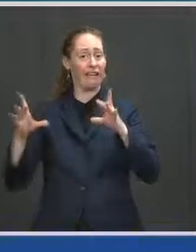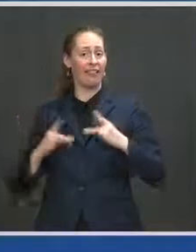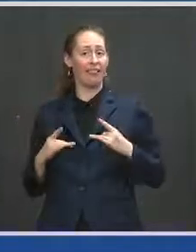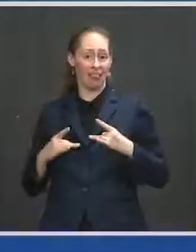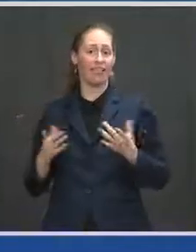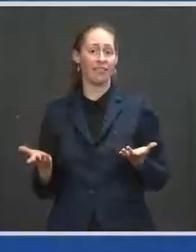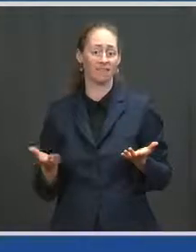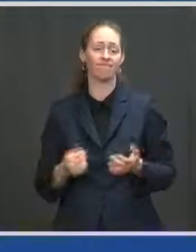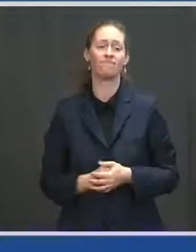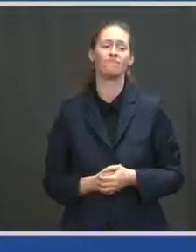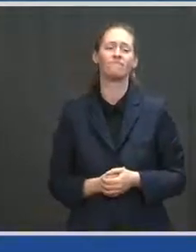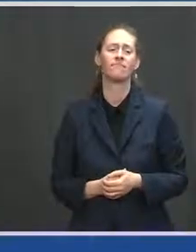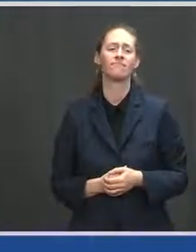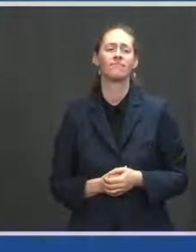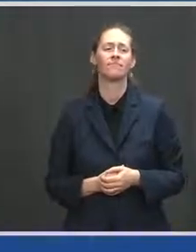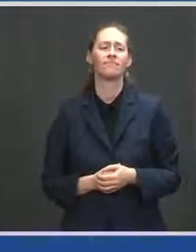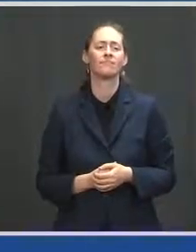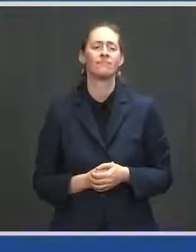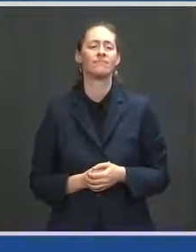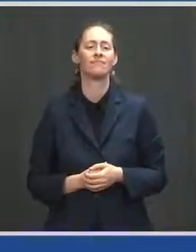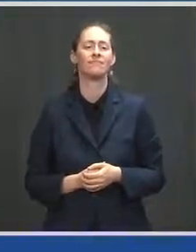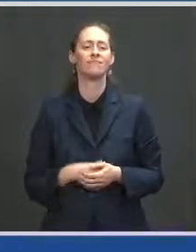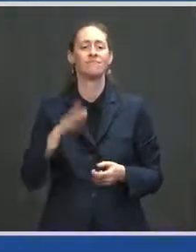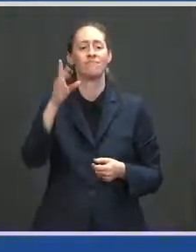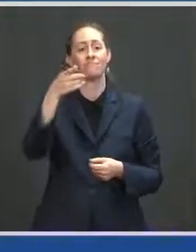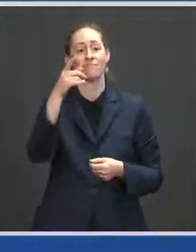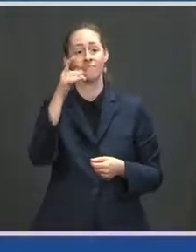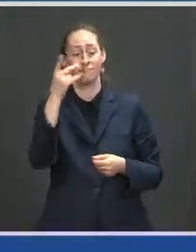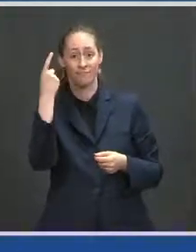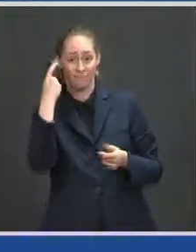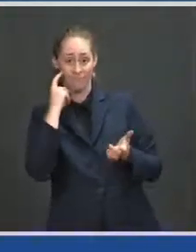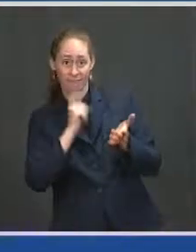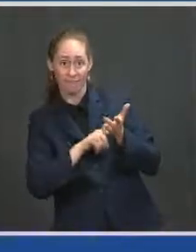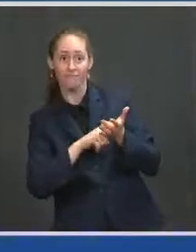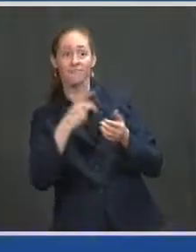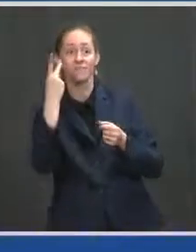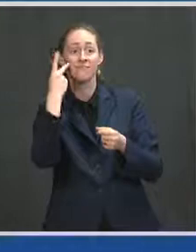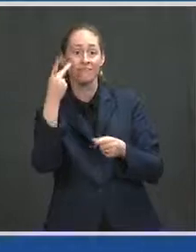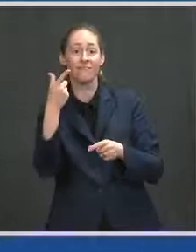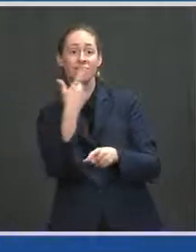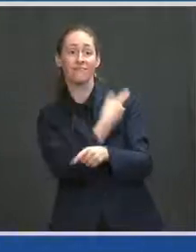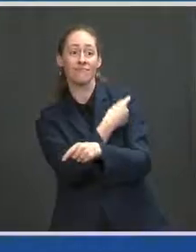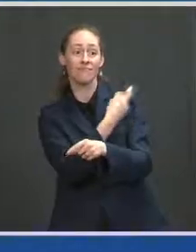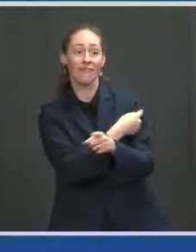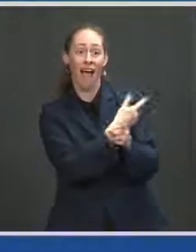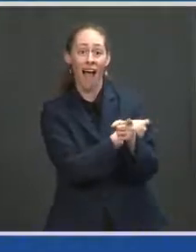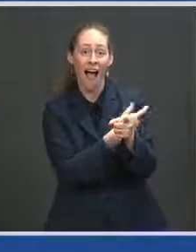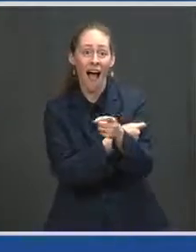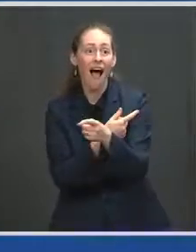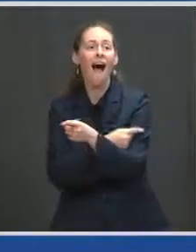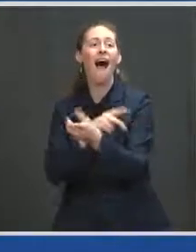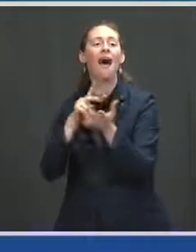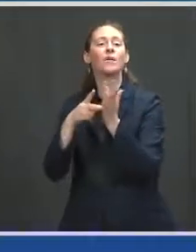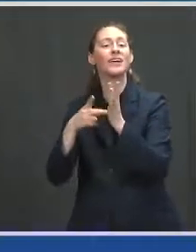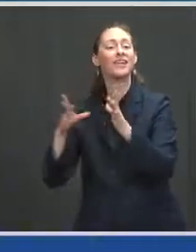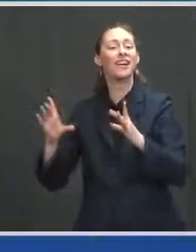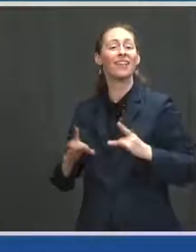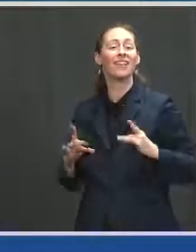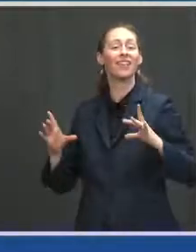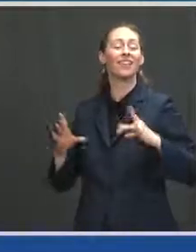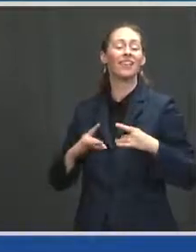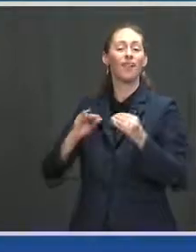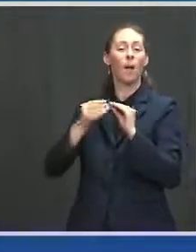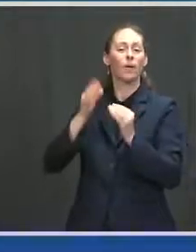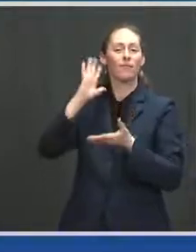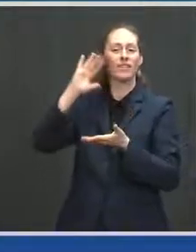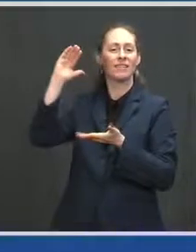with high vaccination rates will also see fewer cases of COVID moving forward. Places with lower vaccination rates are going to see more.